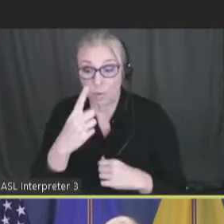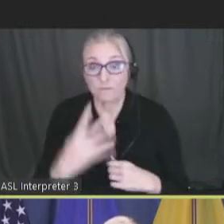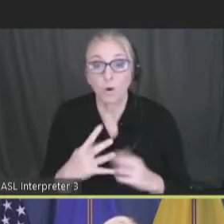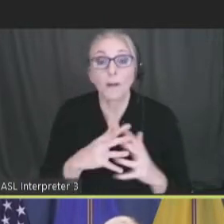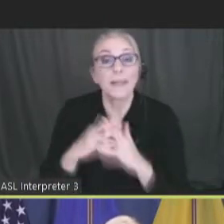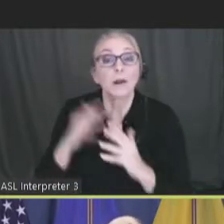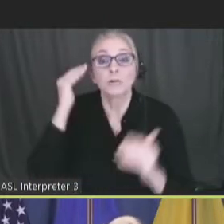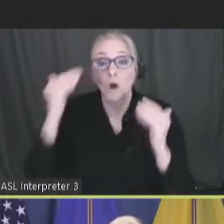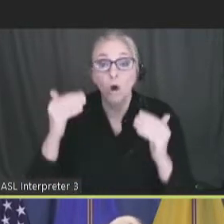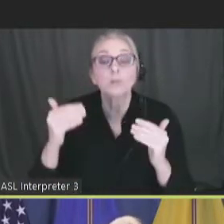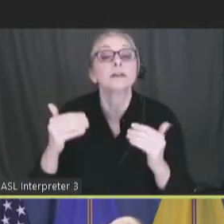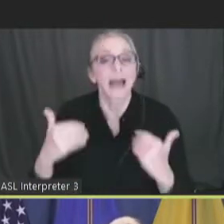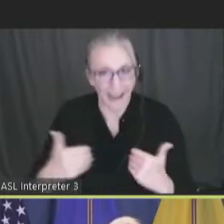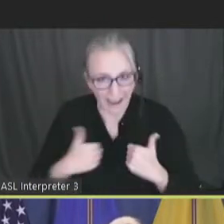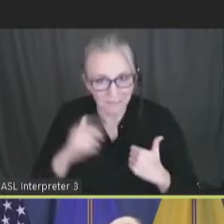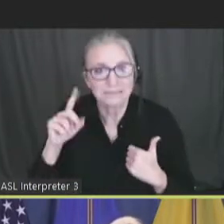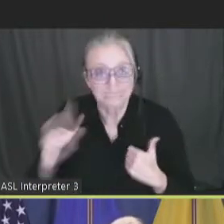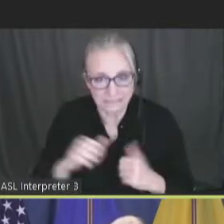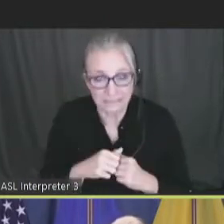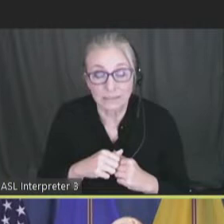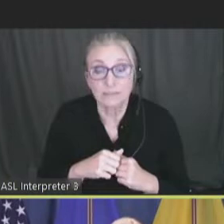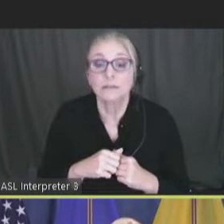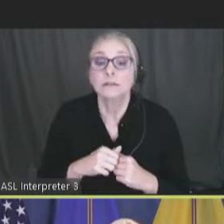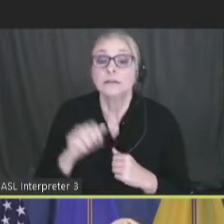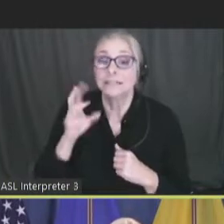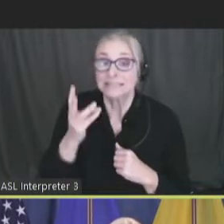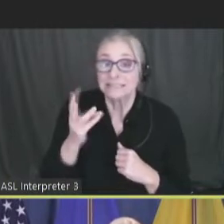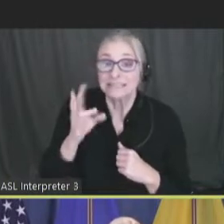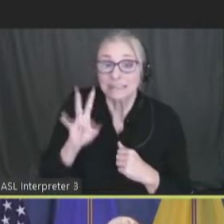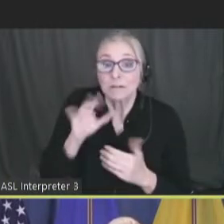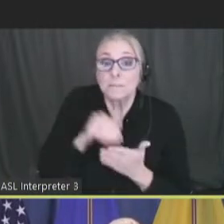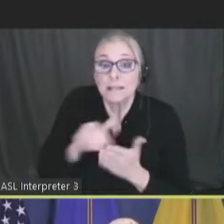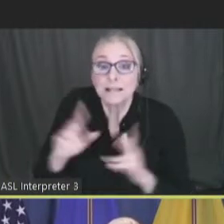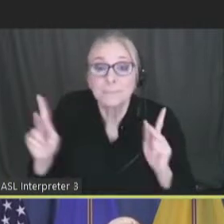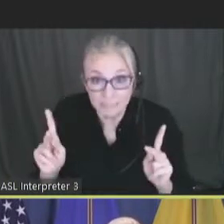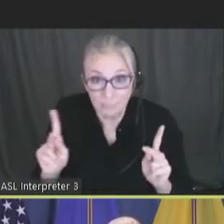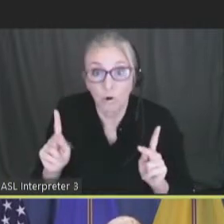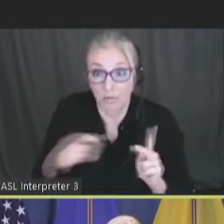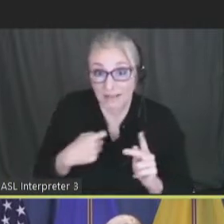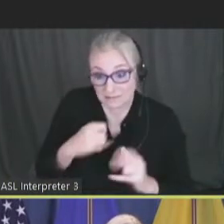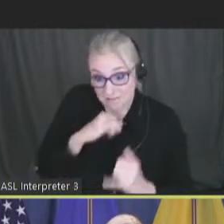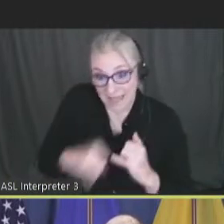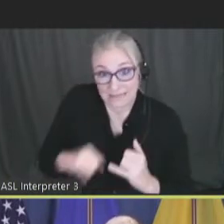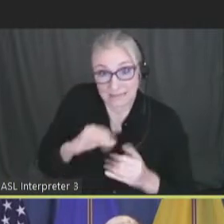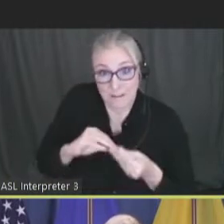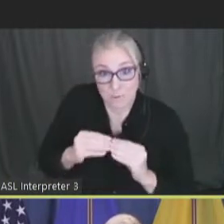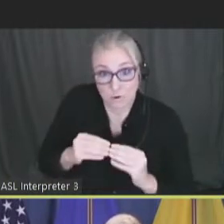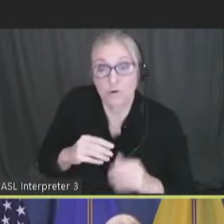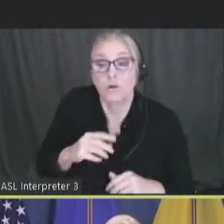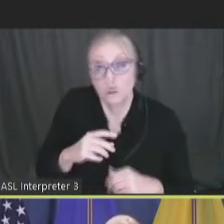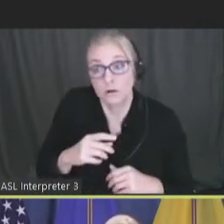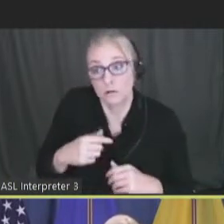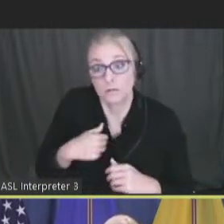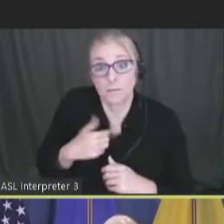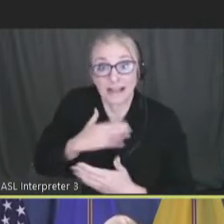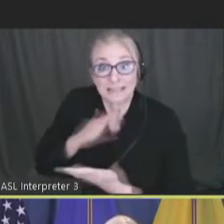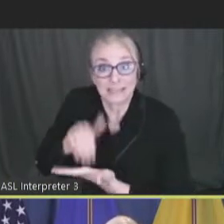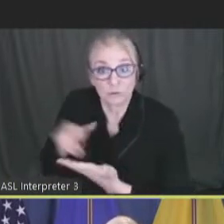adults has a disability. Sixty-seven million people, those are the latest estimates, actually from my center.